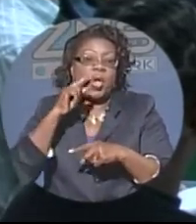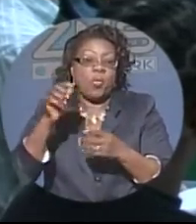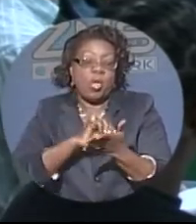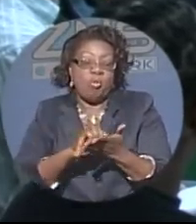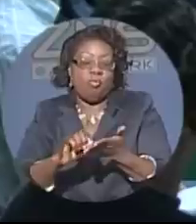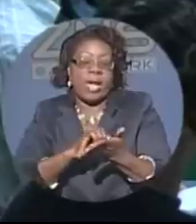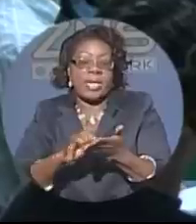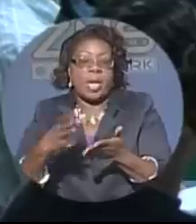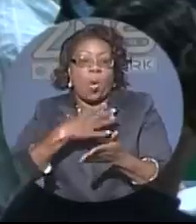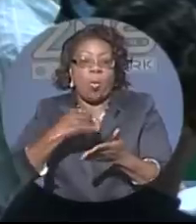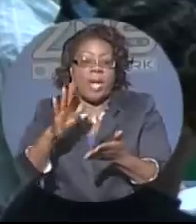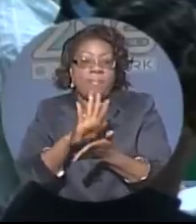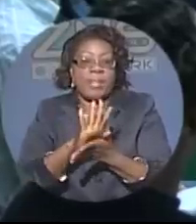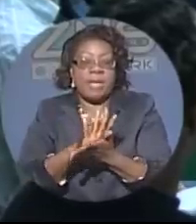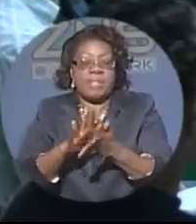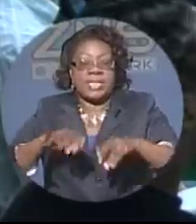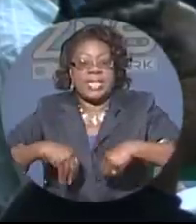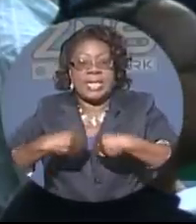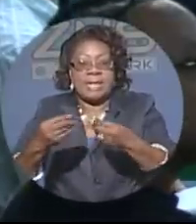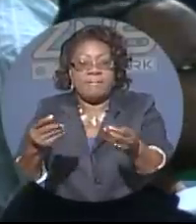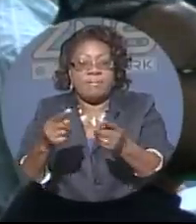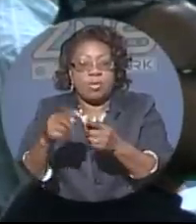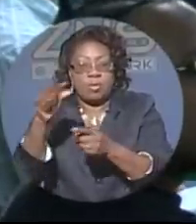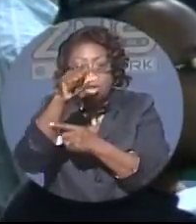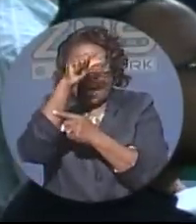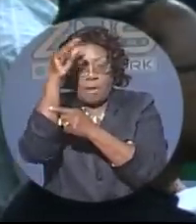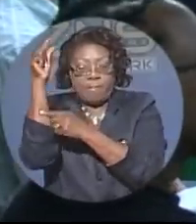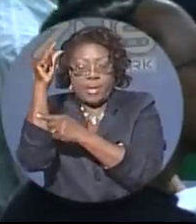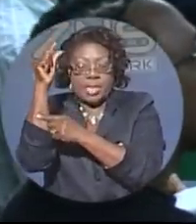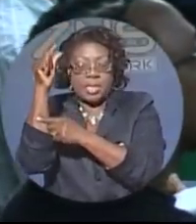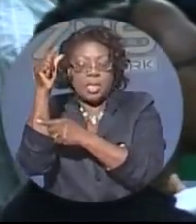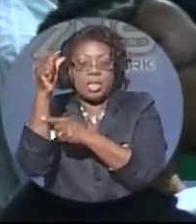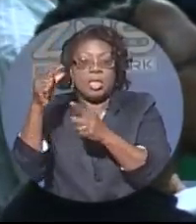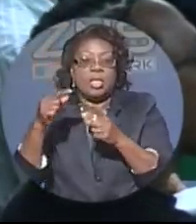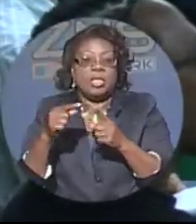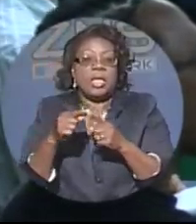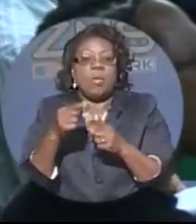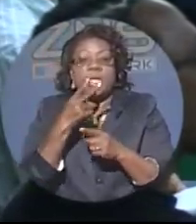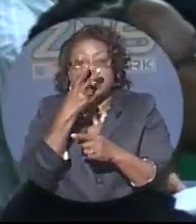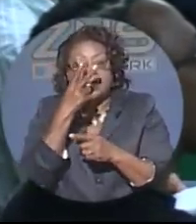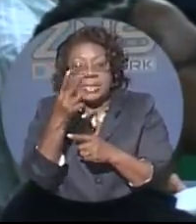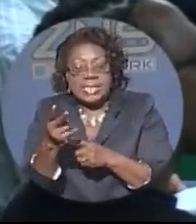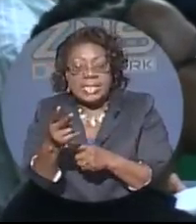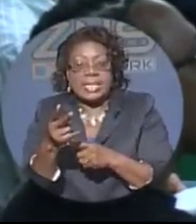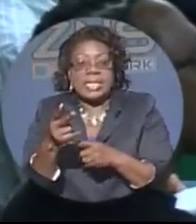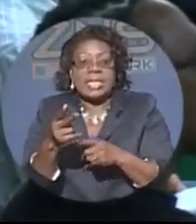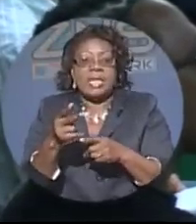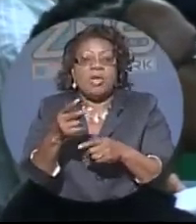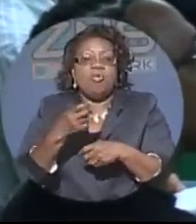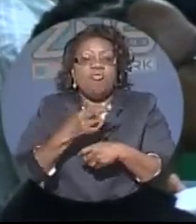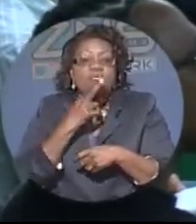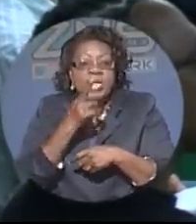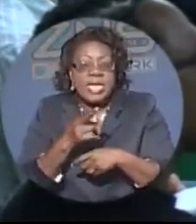the government. He states that while symbolic events like the march is important, they want to see tangible results in the country.